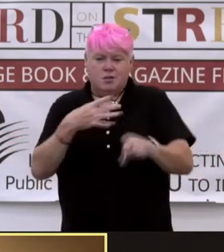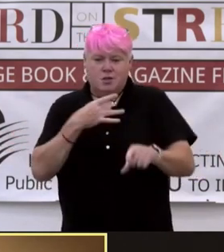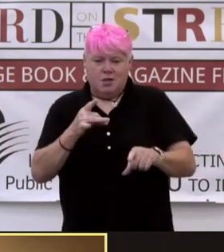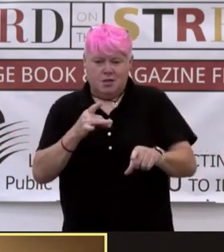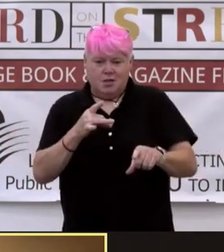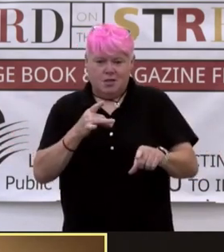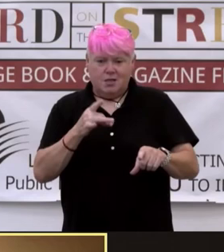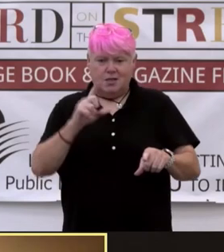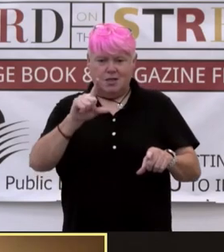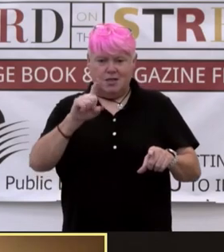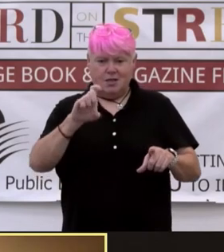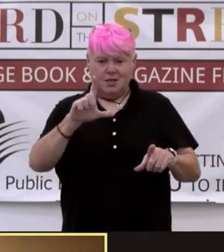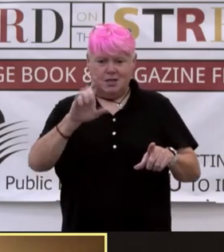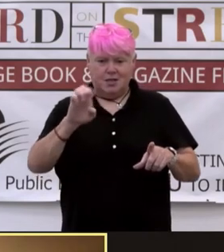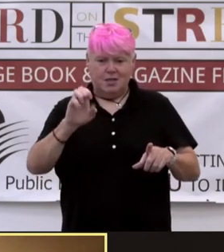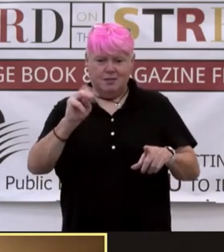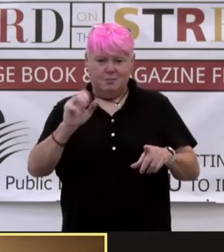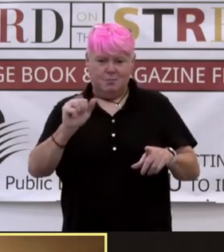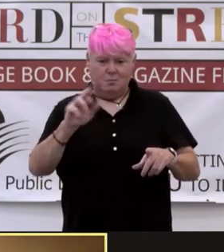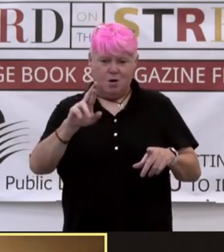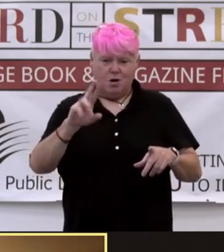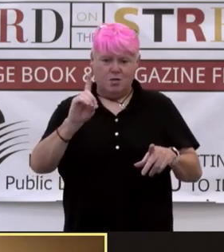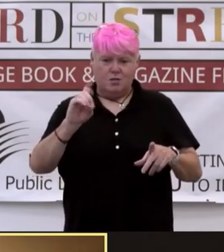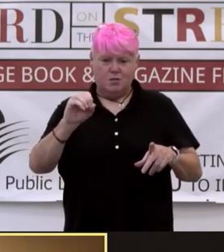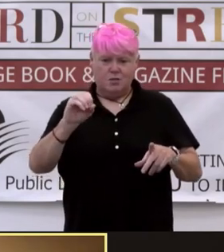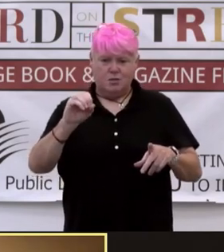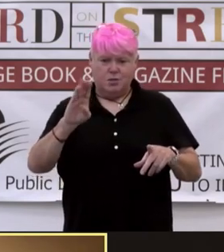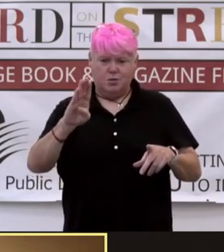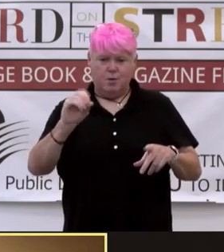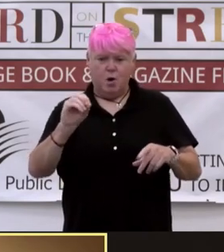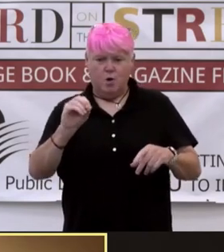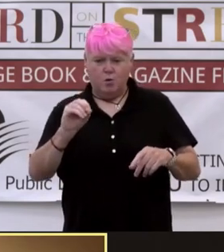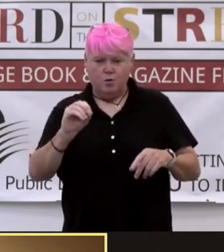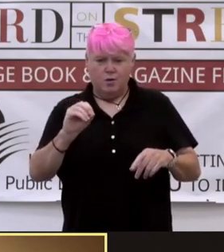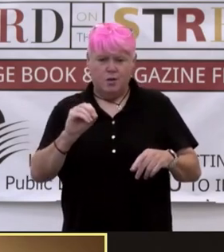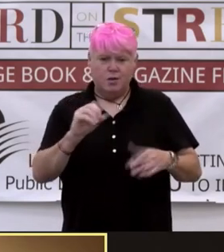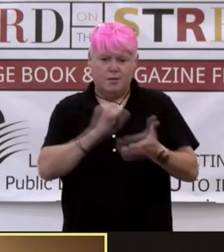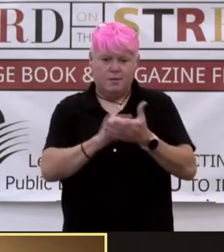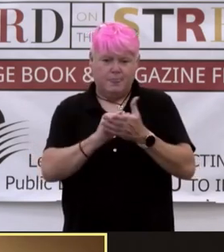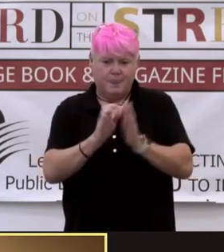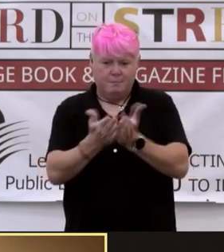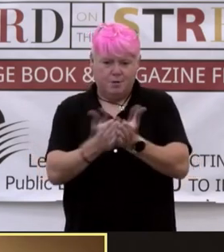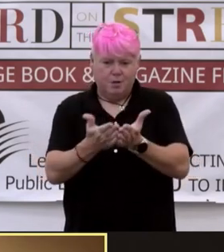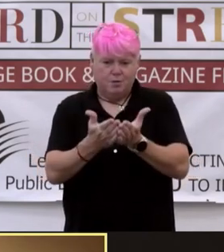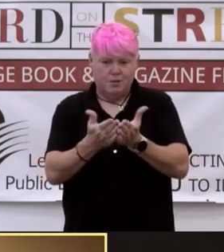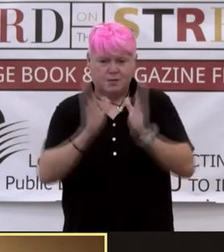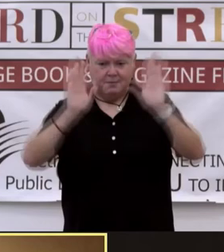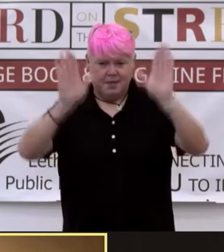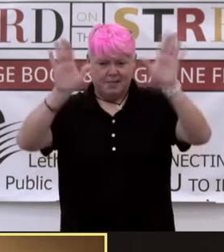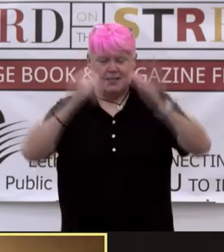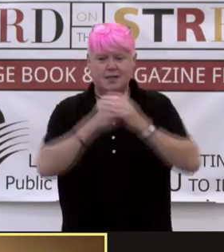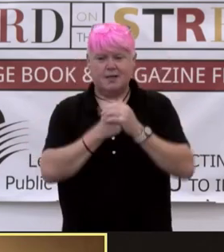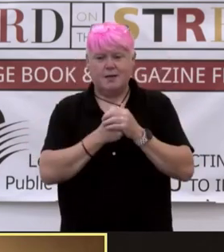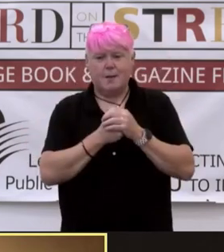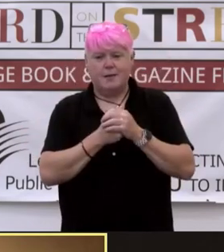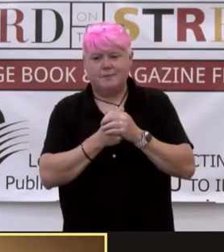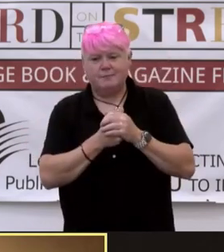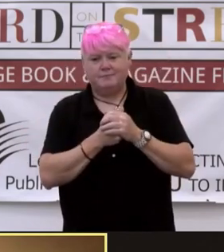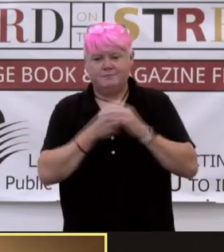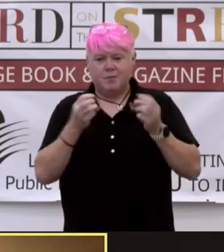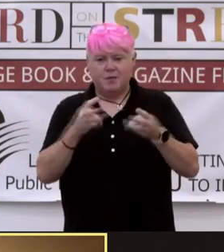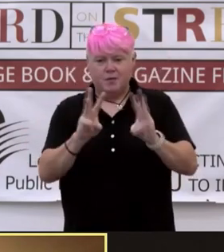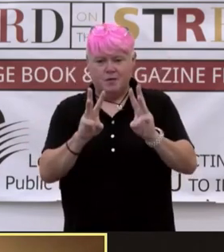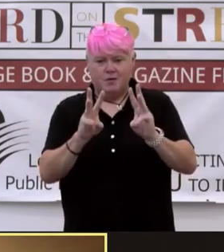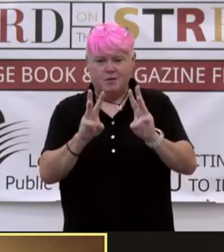Bardugo, her Six of Crows. Oh, my God. That book was amazing. Kaz. Just the way it just,